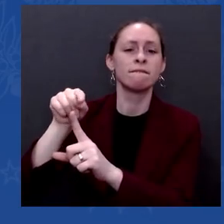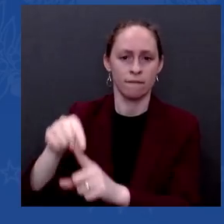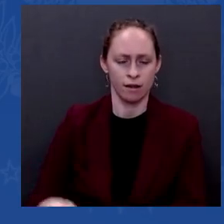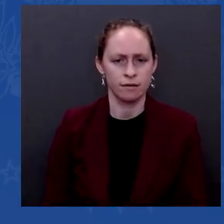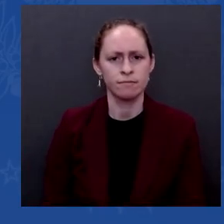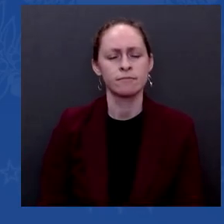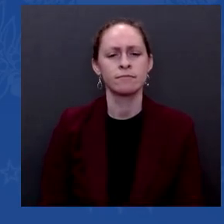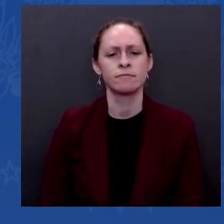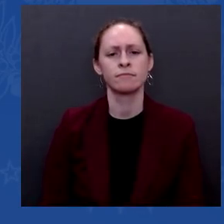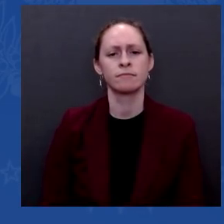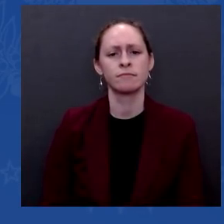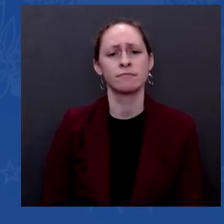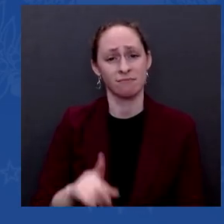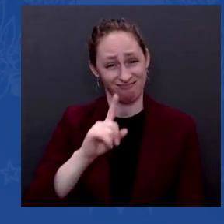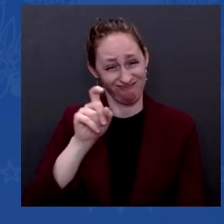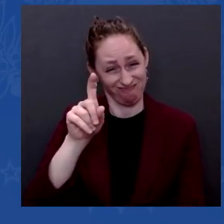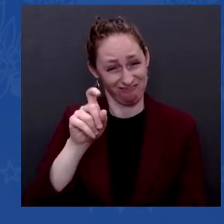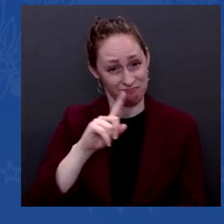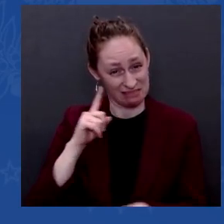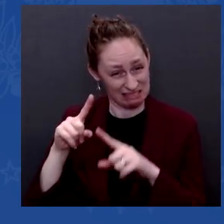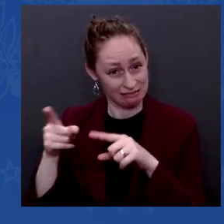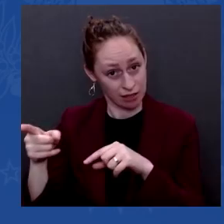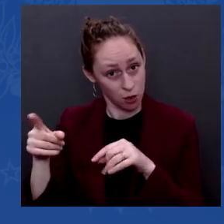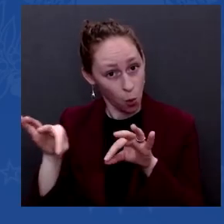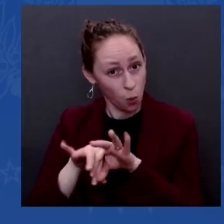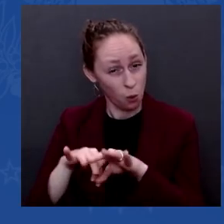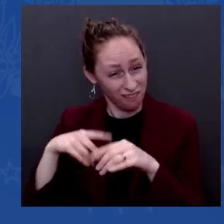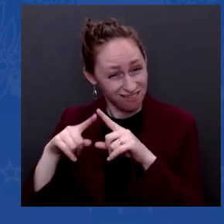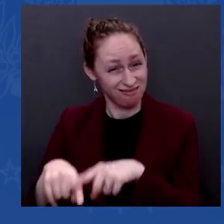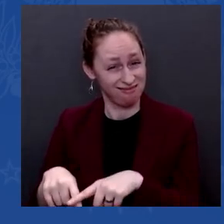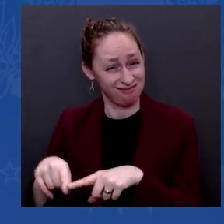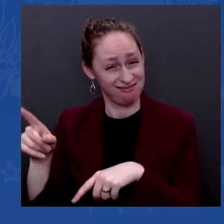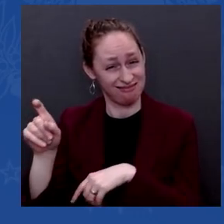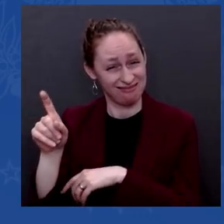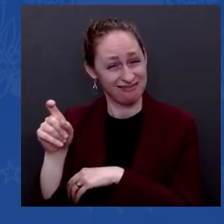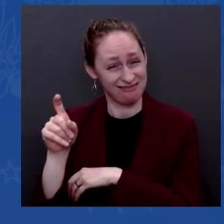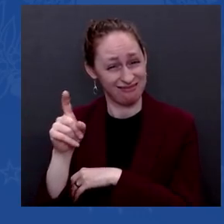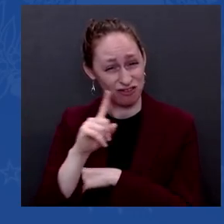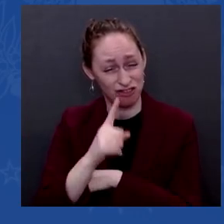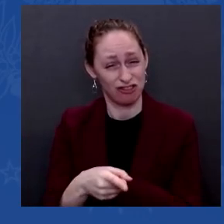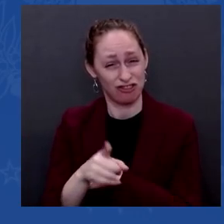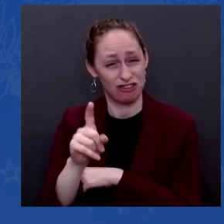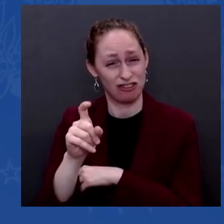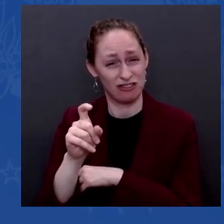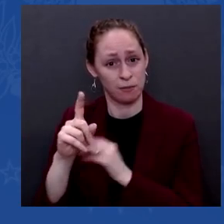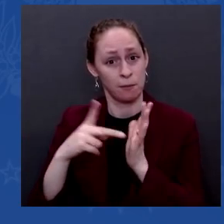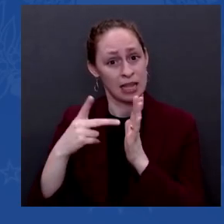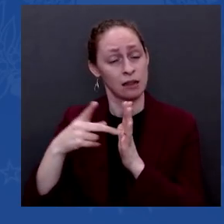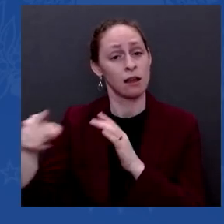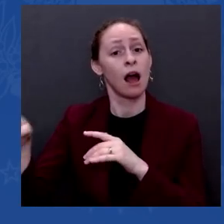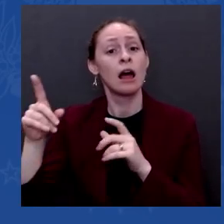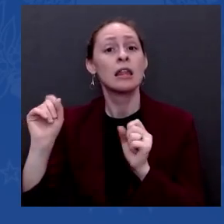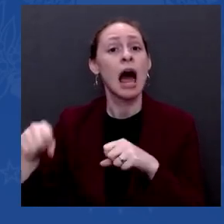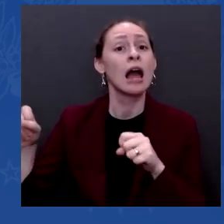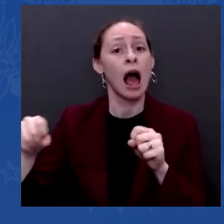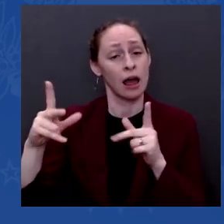simply limited in what you can do to deal with inflation? Well, look, as you know, Ken,